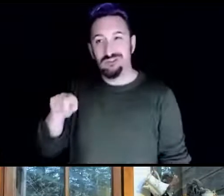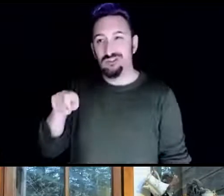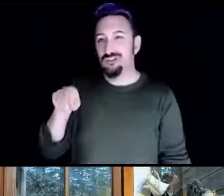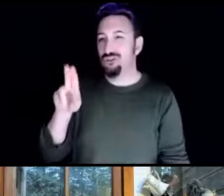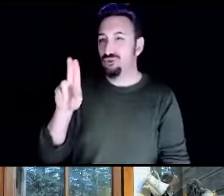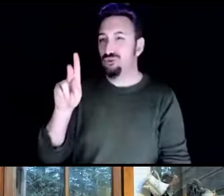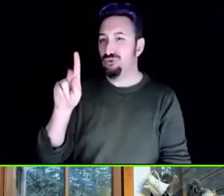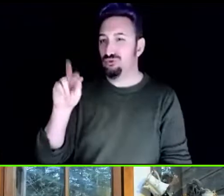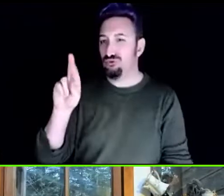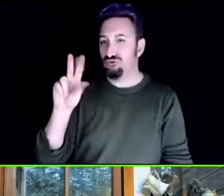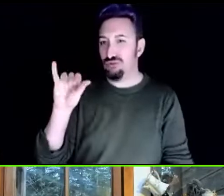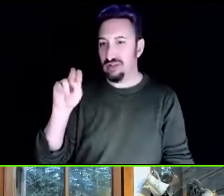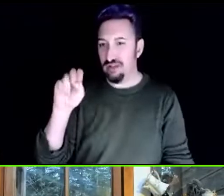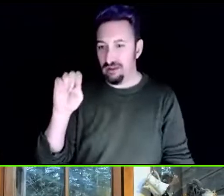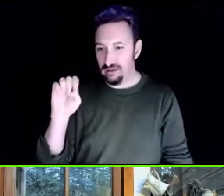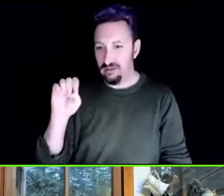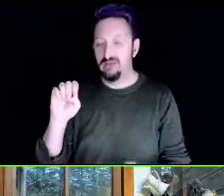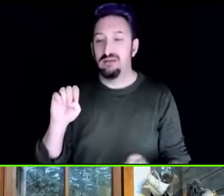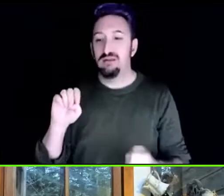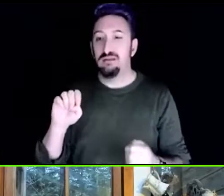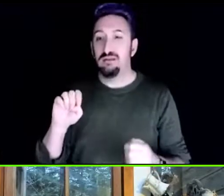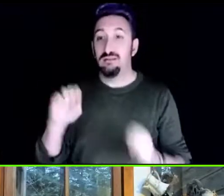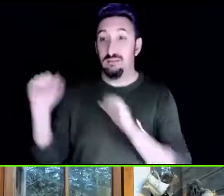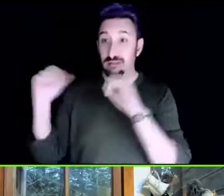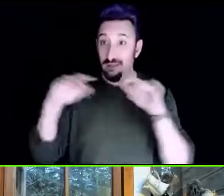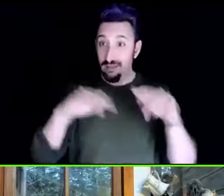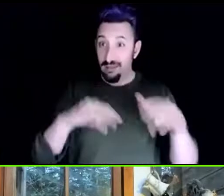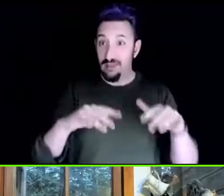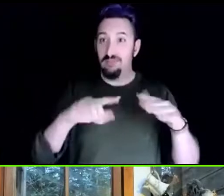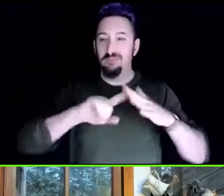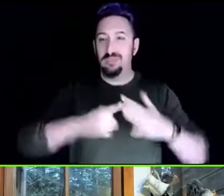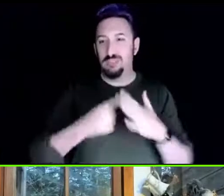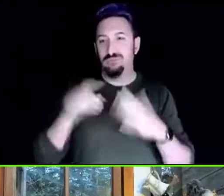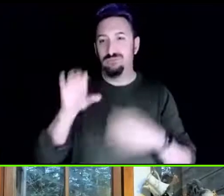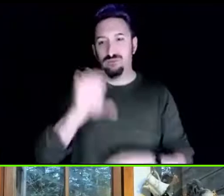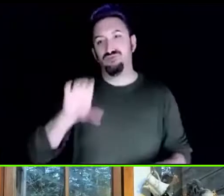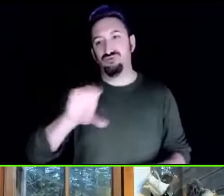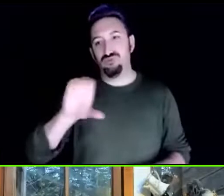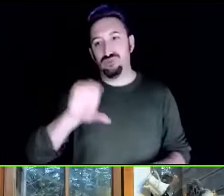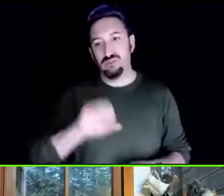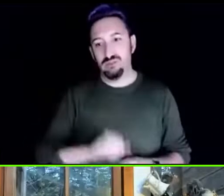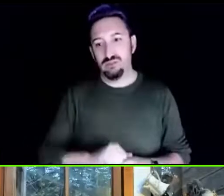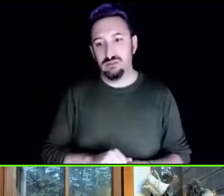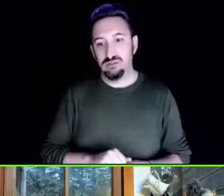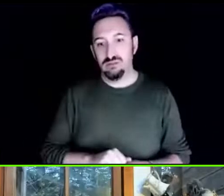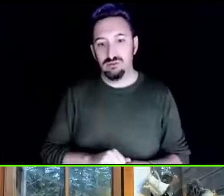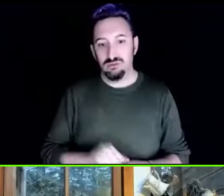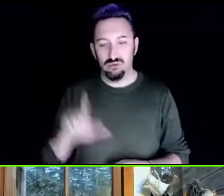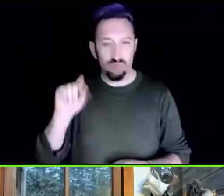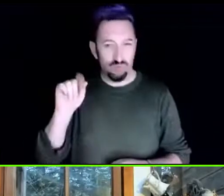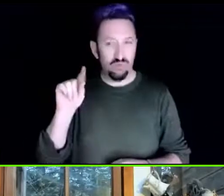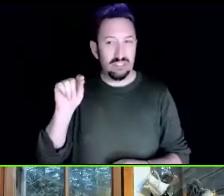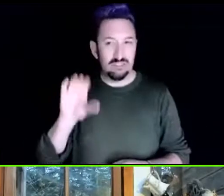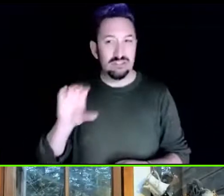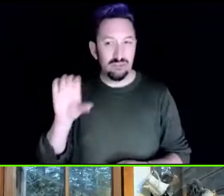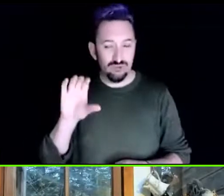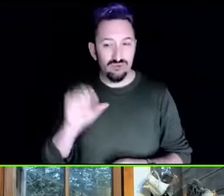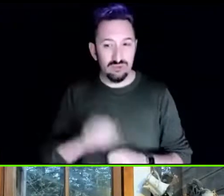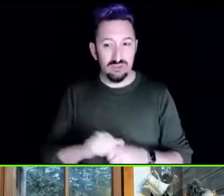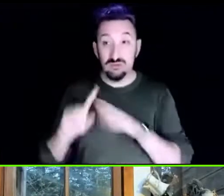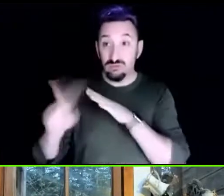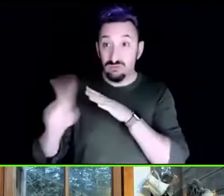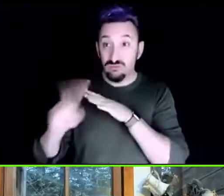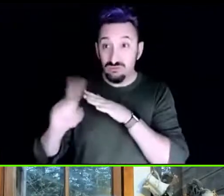But they all came at the beginning of the century, the 20th century, fleeing the pogroms and the